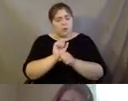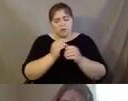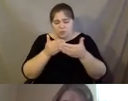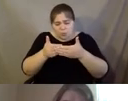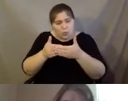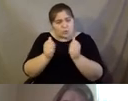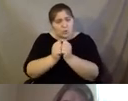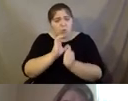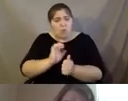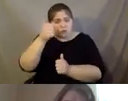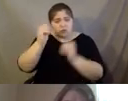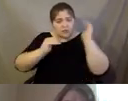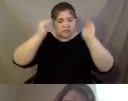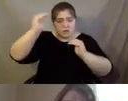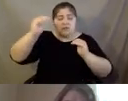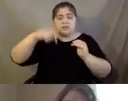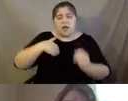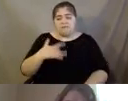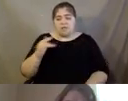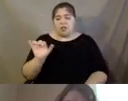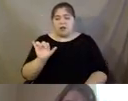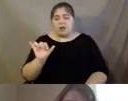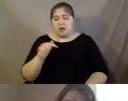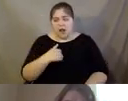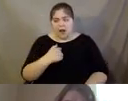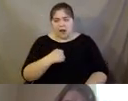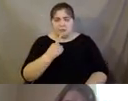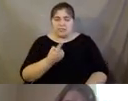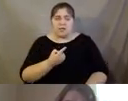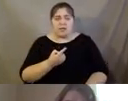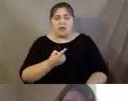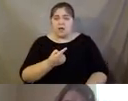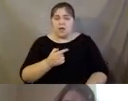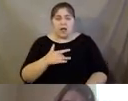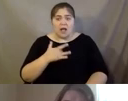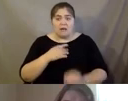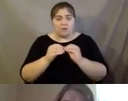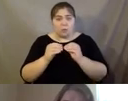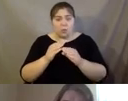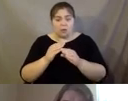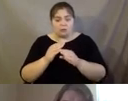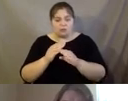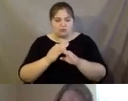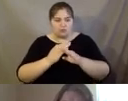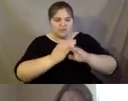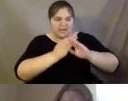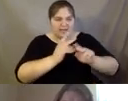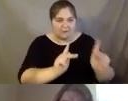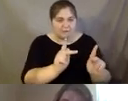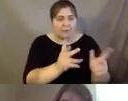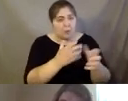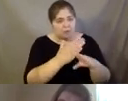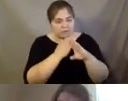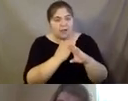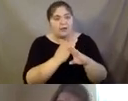so many older adults that I feel like, um, even I would say, you know, I feel more protective because it,